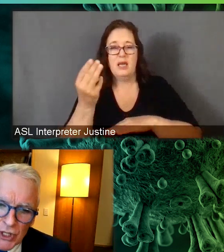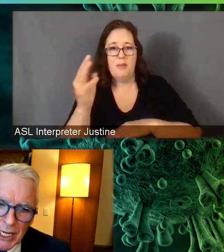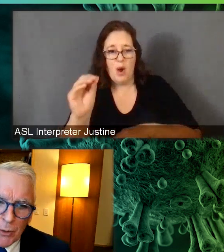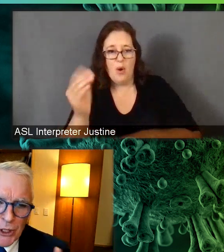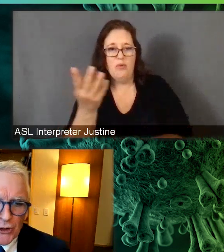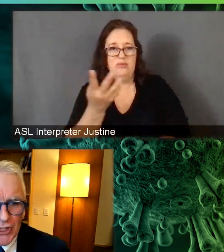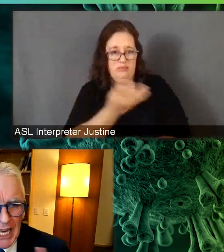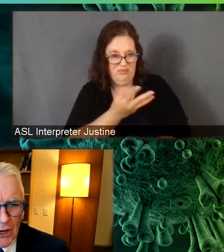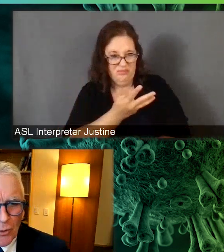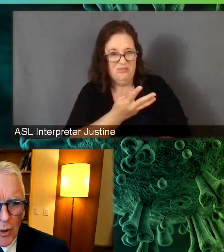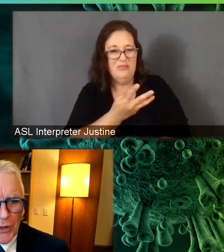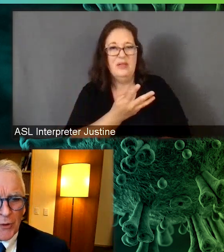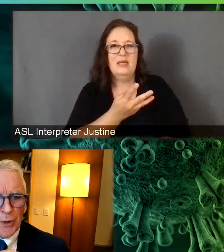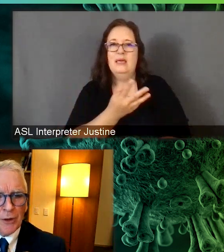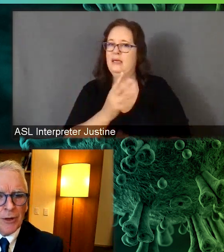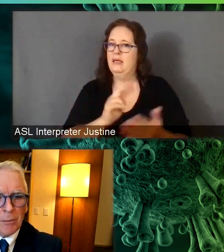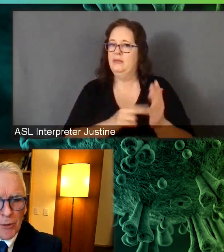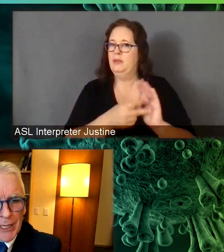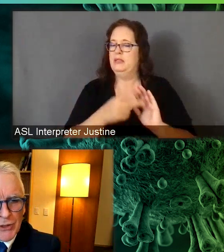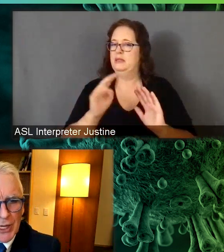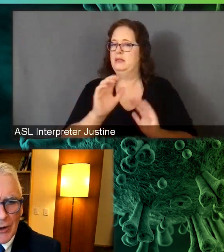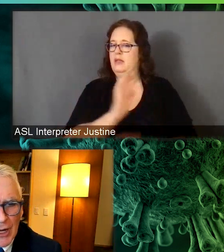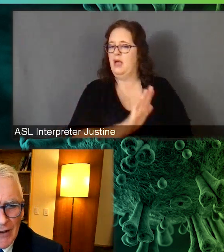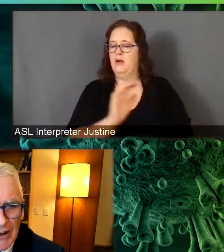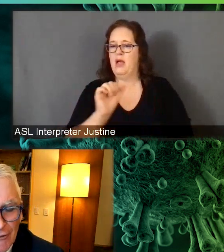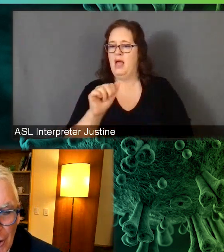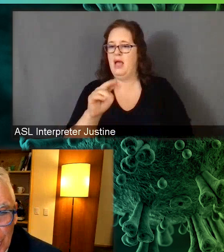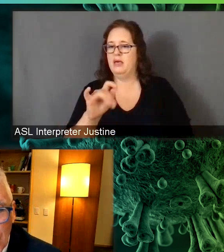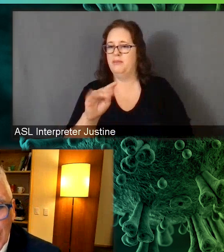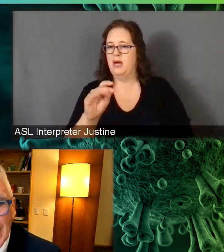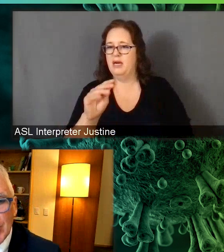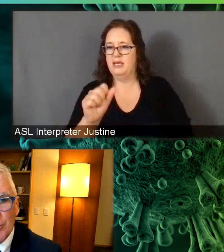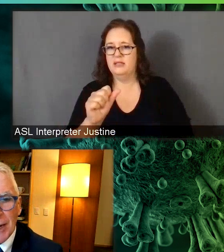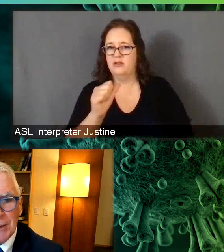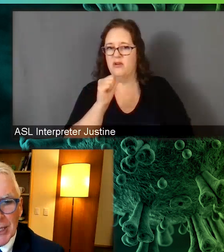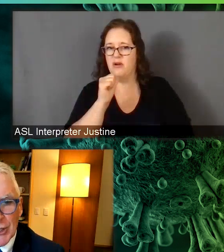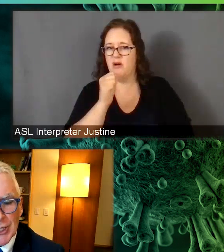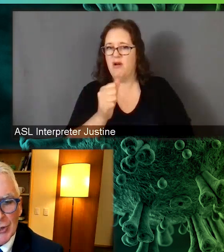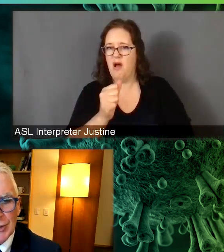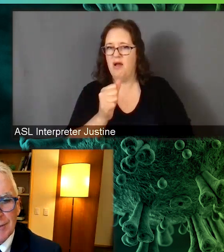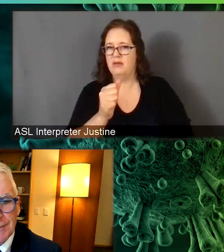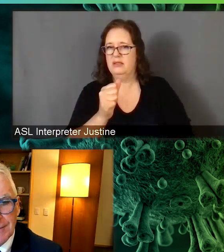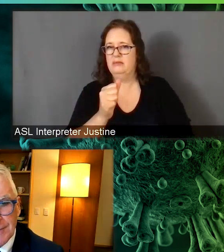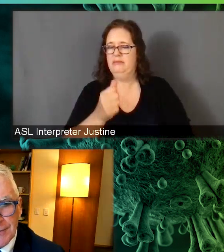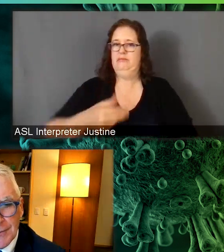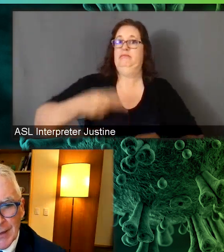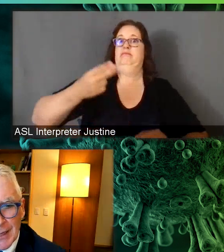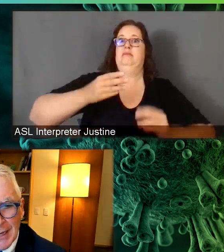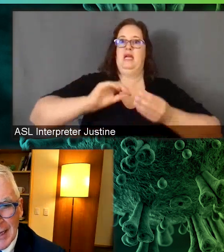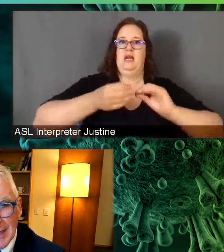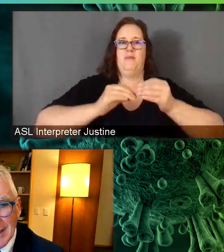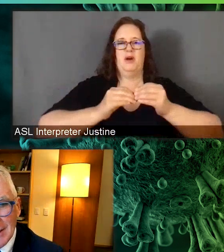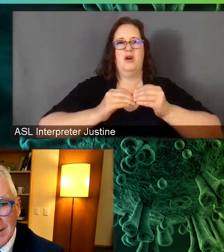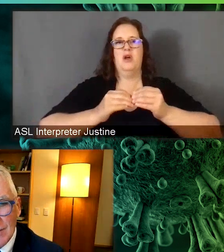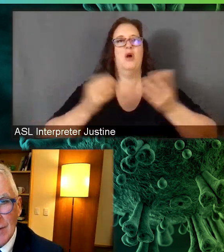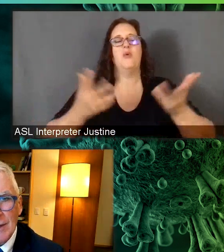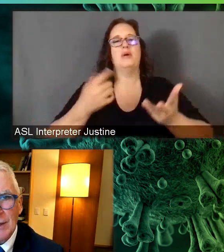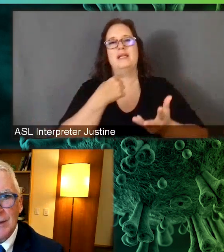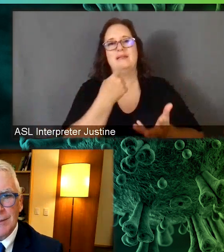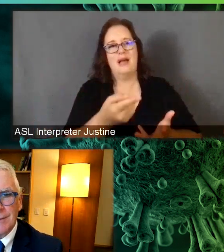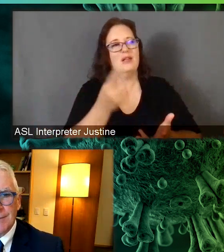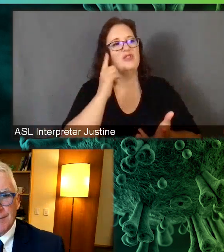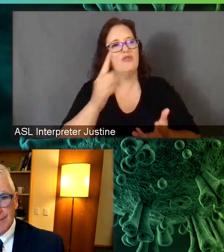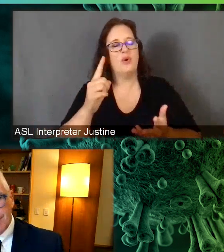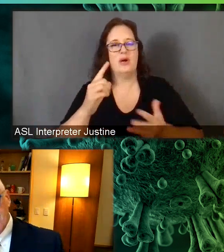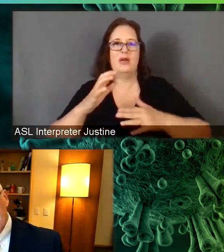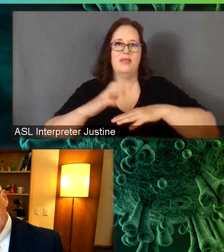just one study? What's your take on what the real number is there of how vulnerable our cancer population is? Yeah, I think that's about right. We see a lot of